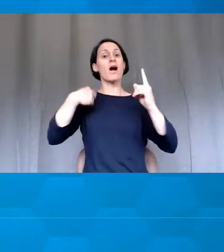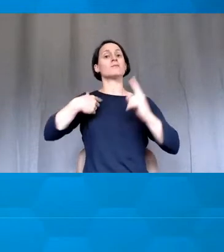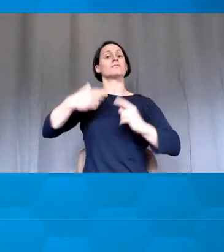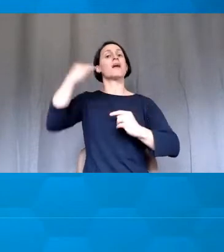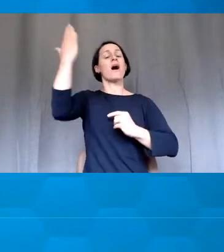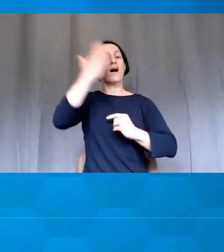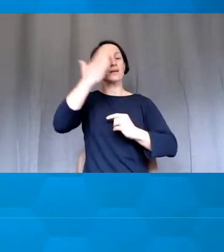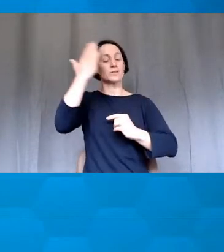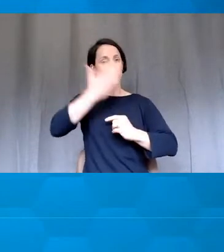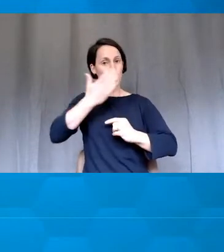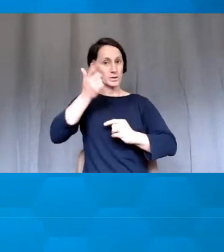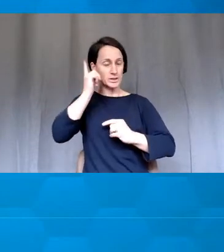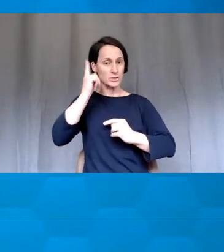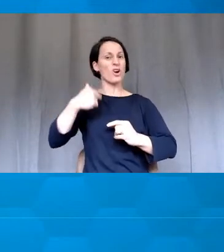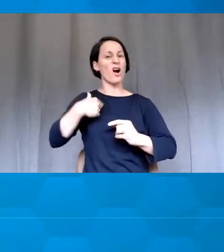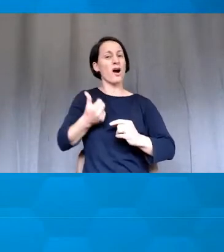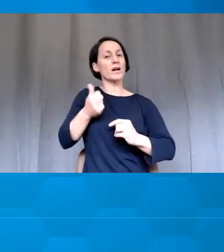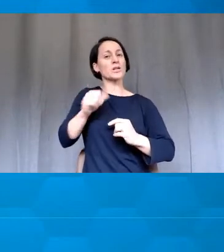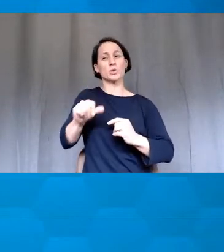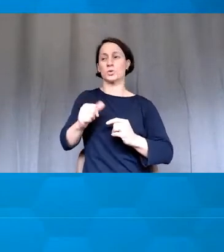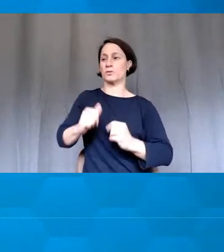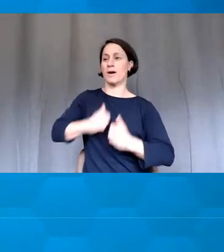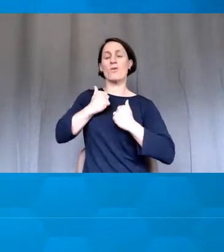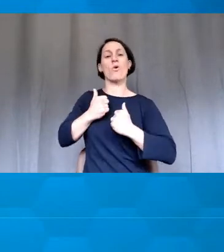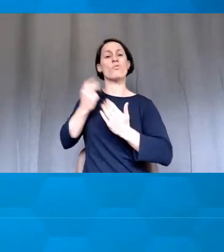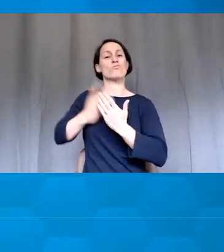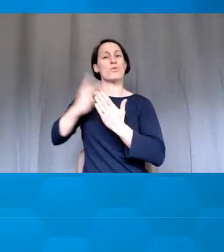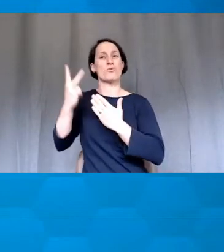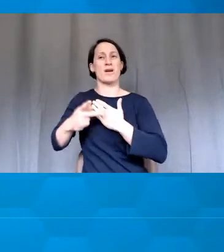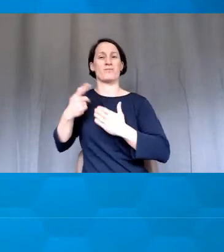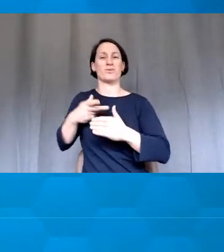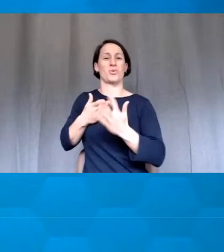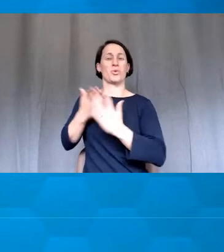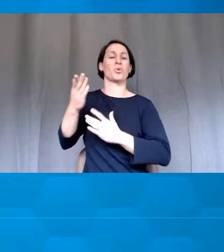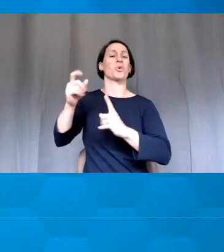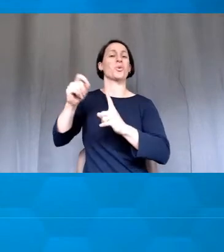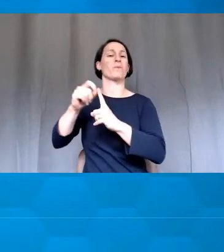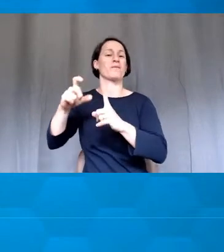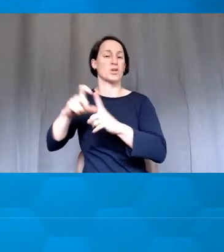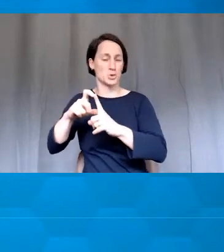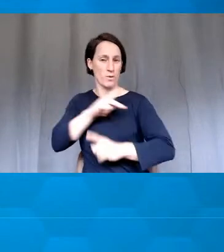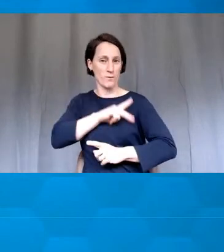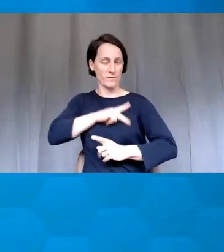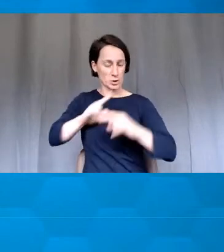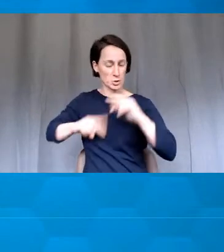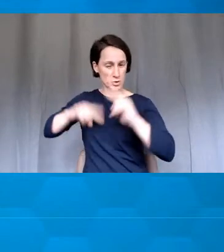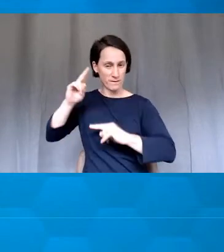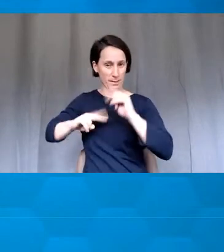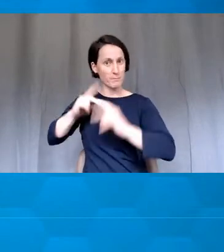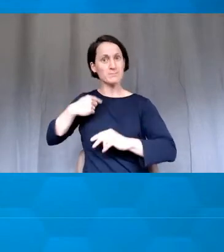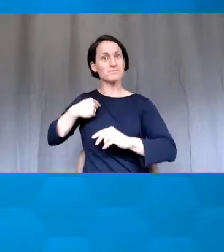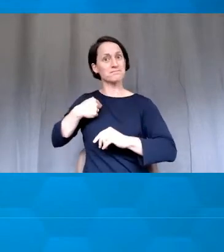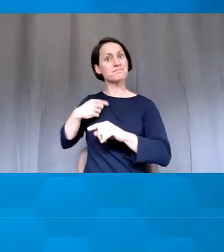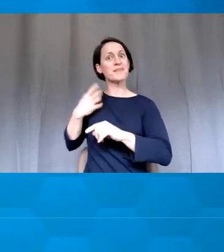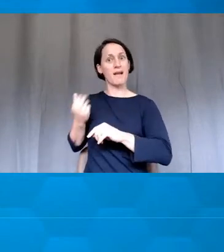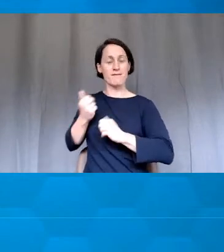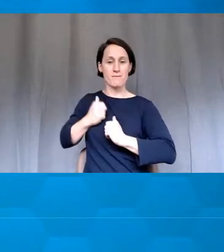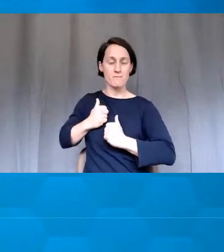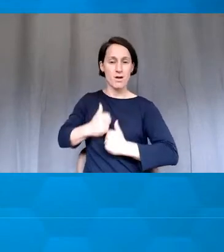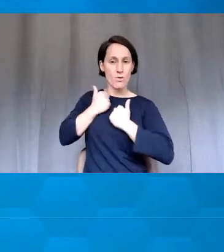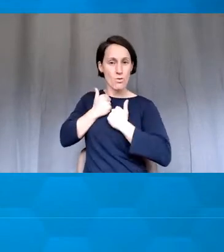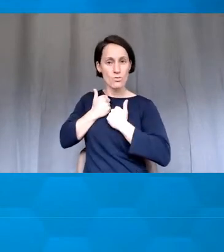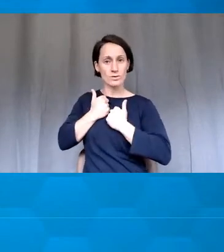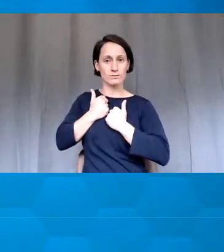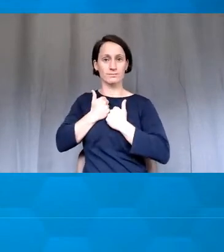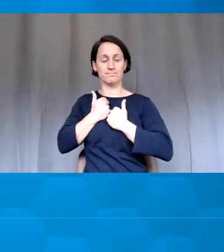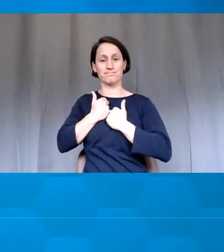UDL in my classroom then. So I was trained through professional learning back in the United States. But we have